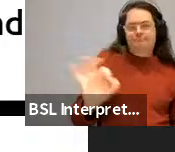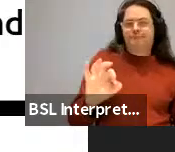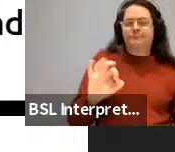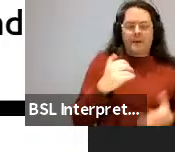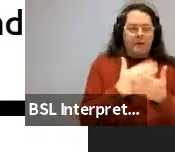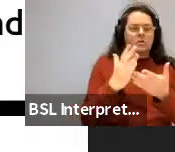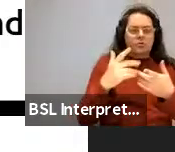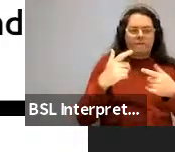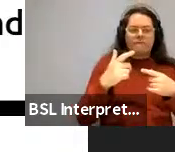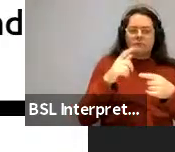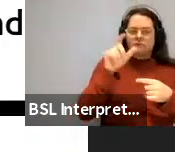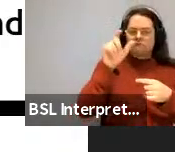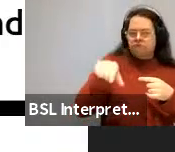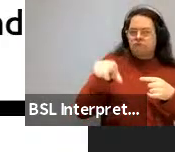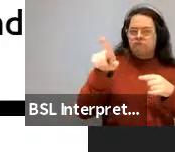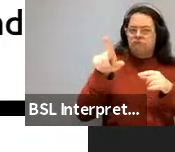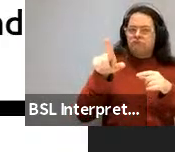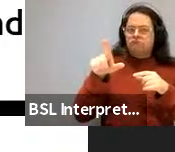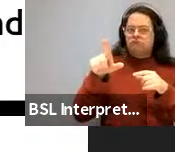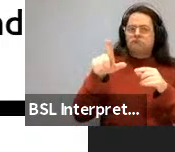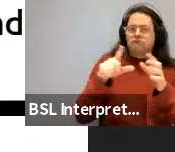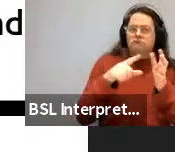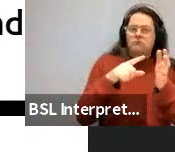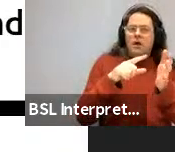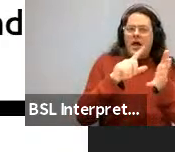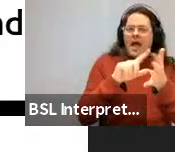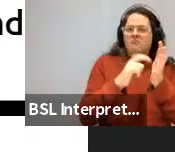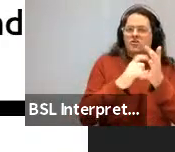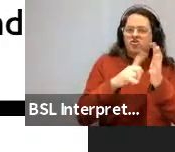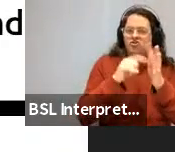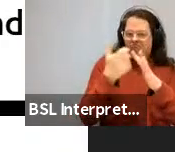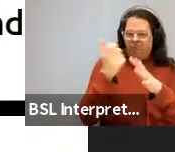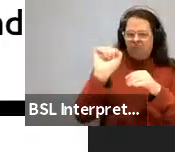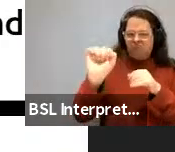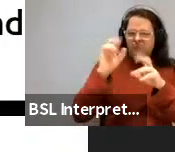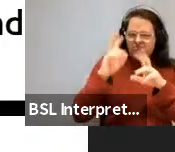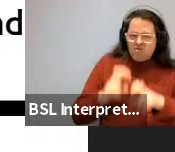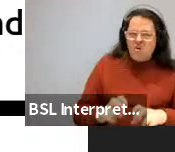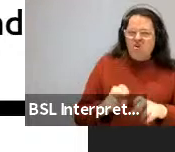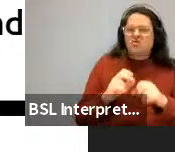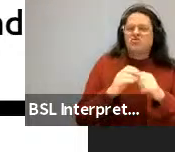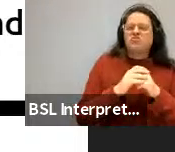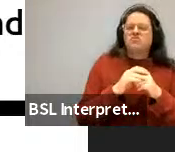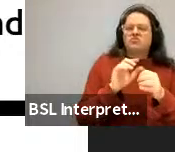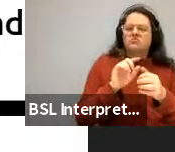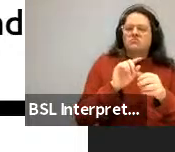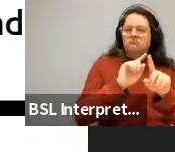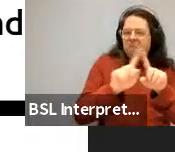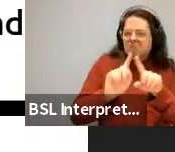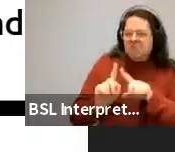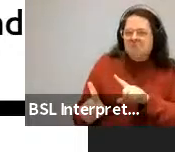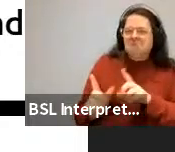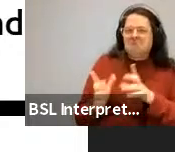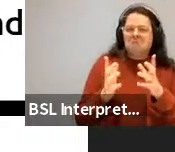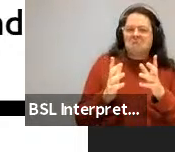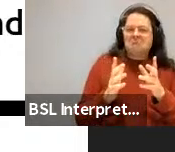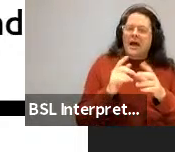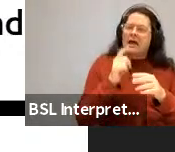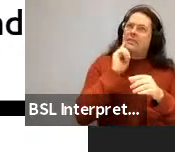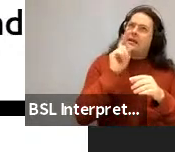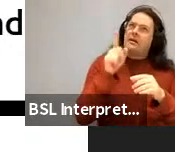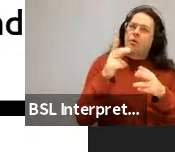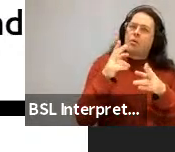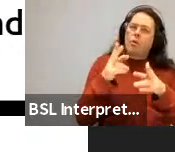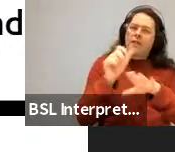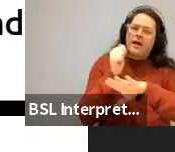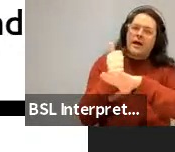before he died. I think that was no Muertic Shear's kind of research. It's, you know, even though it wasn't like quite framed like that, I think that's